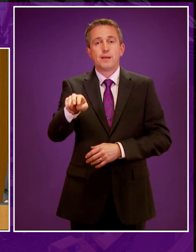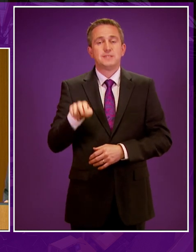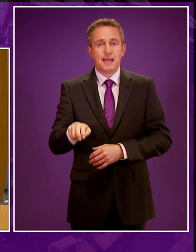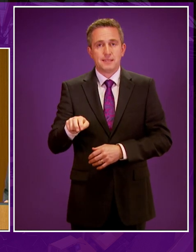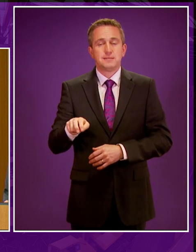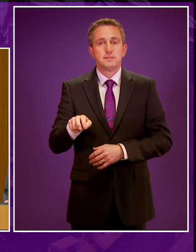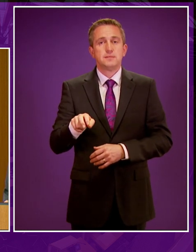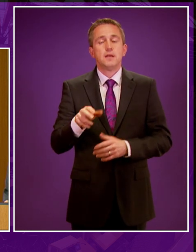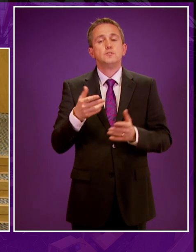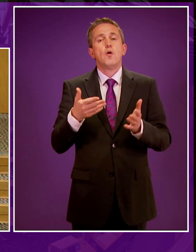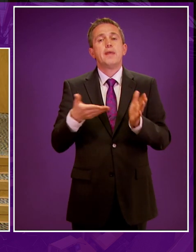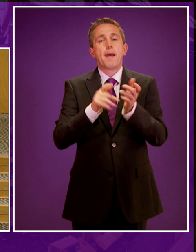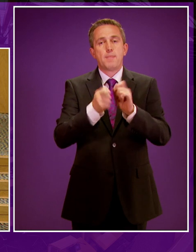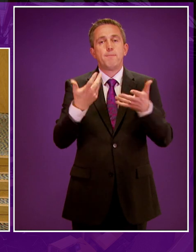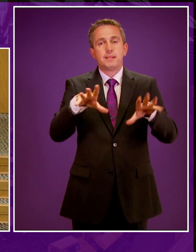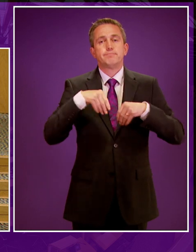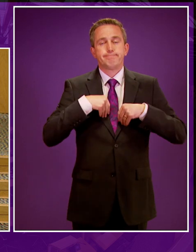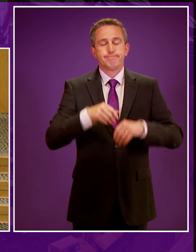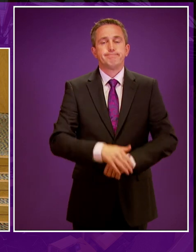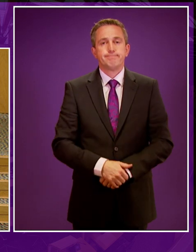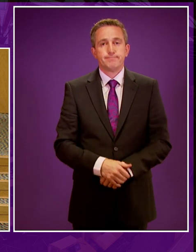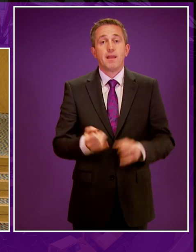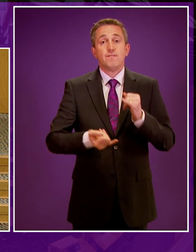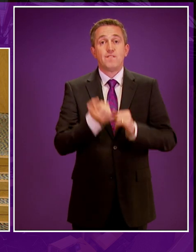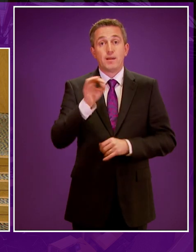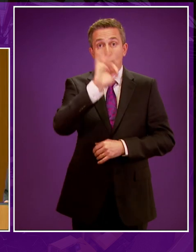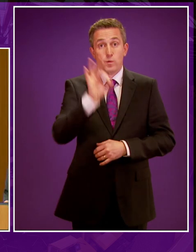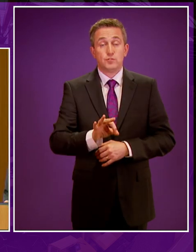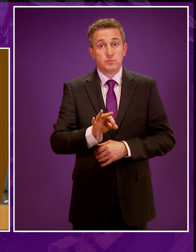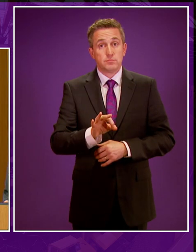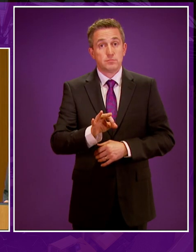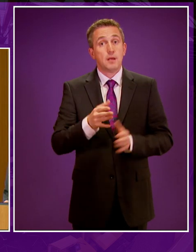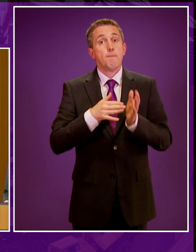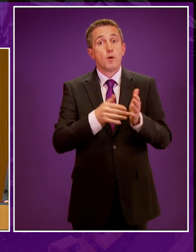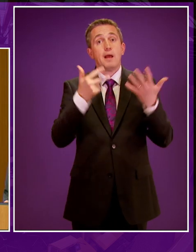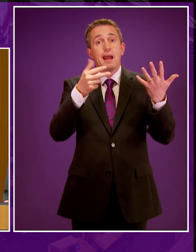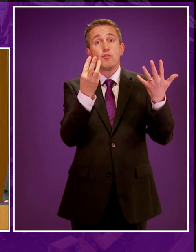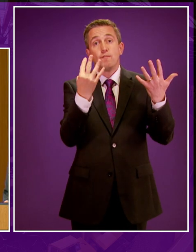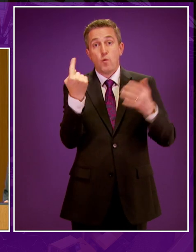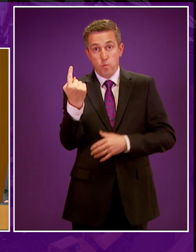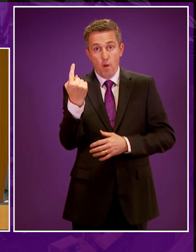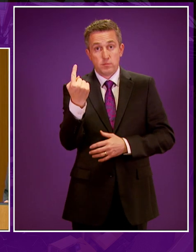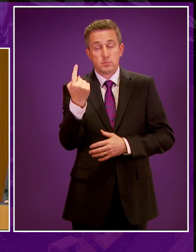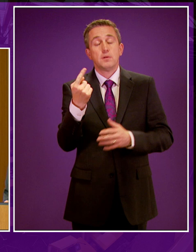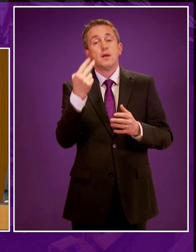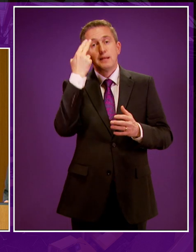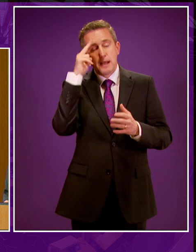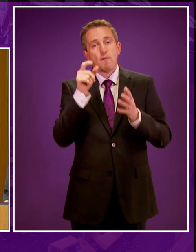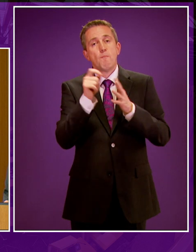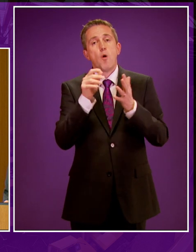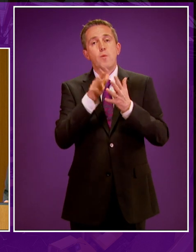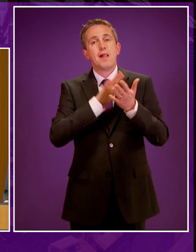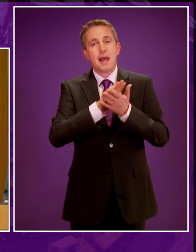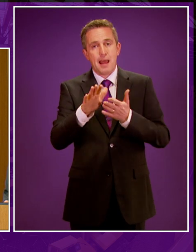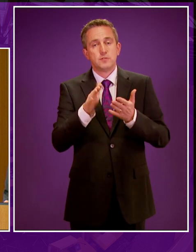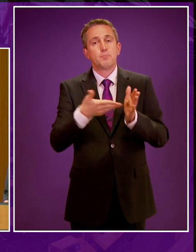abstention. The amendment is therefore agreed. The final question is that motion 8341 in the name of Paul Wheelhouse, as